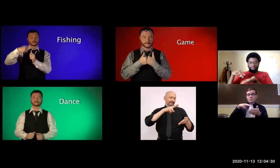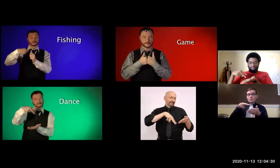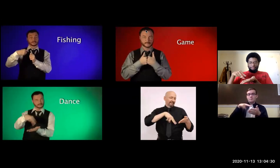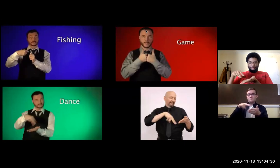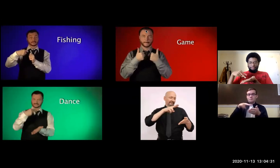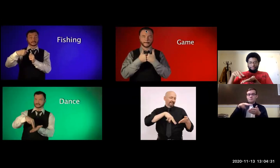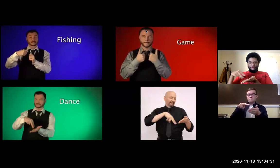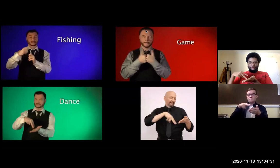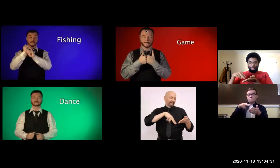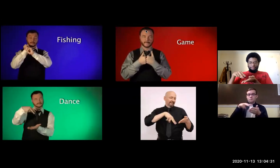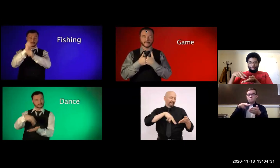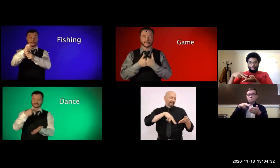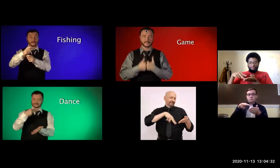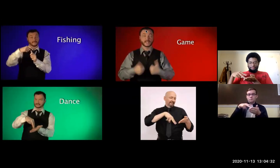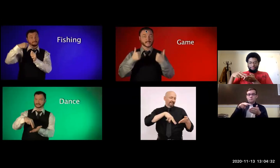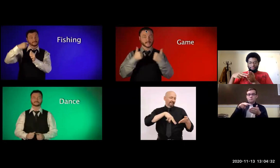dancing